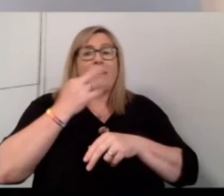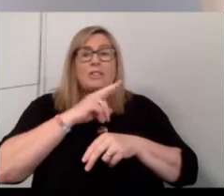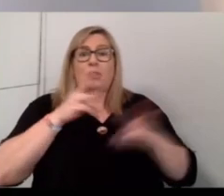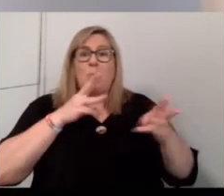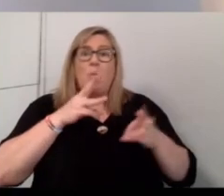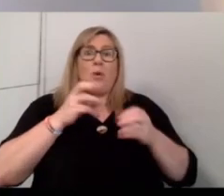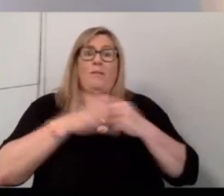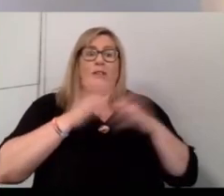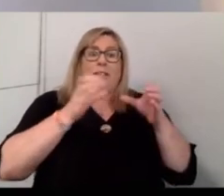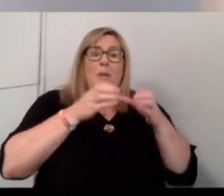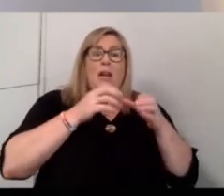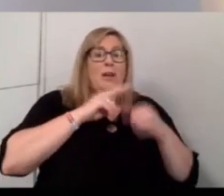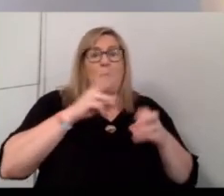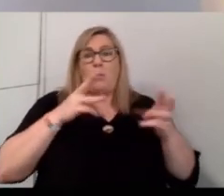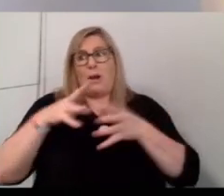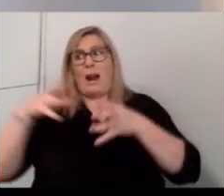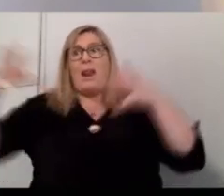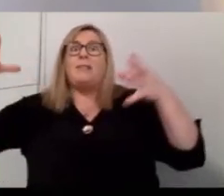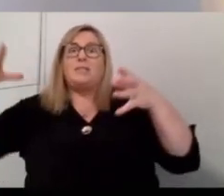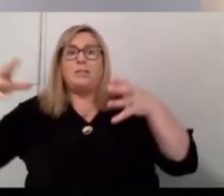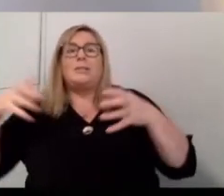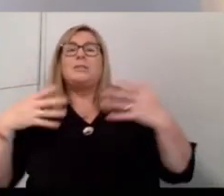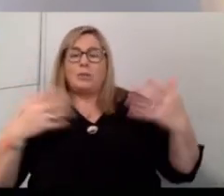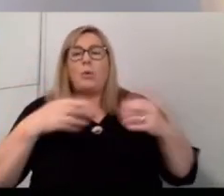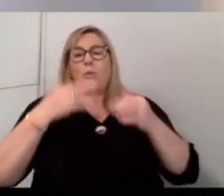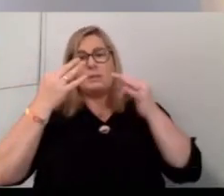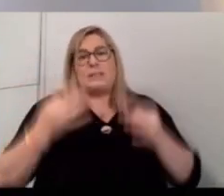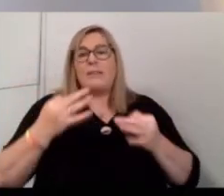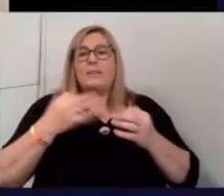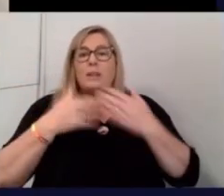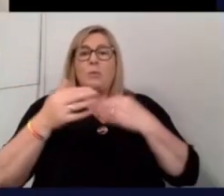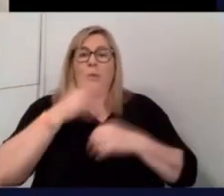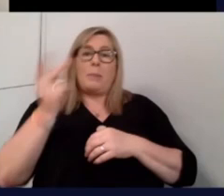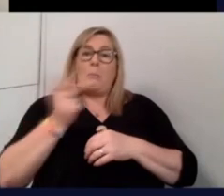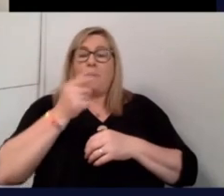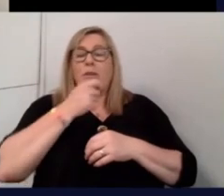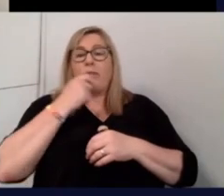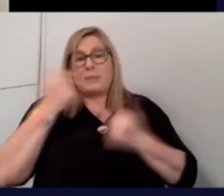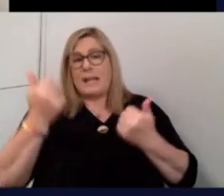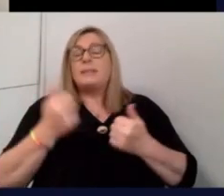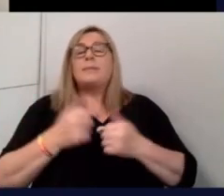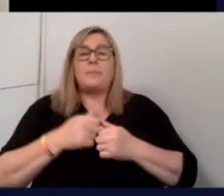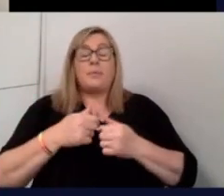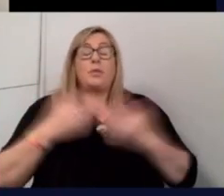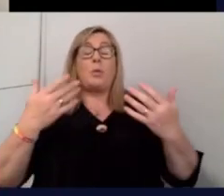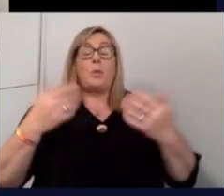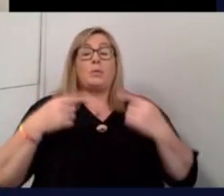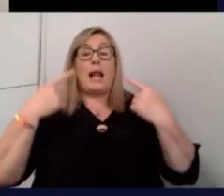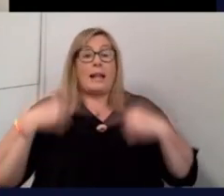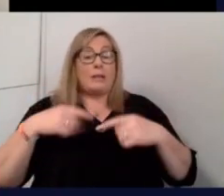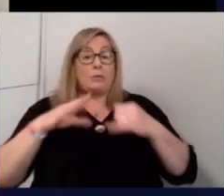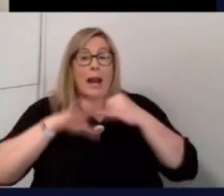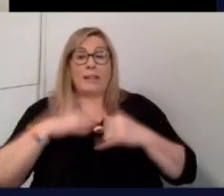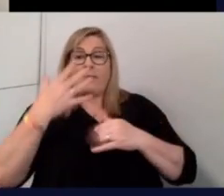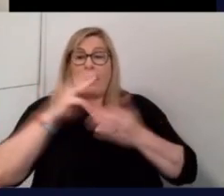realistically, it won't work on a larger group. So definitely what Sean and Deepa said. Okay, thank you. So we're down to our last five minutes or so.